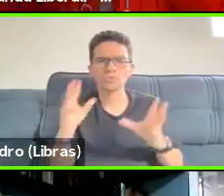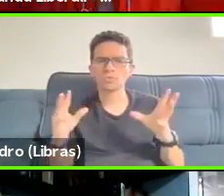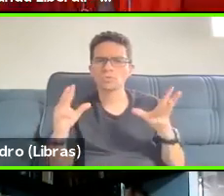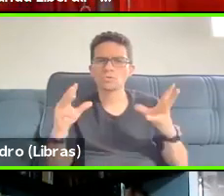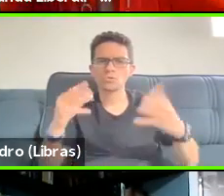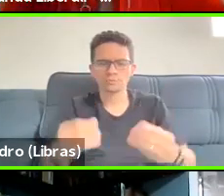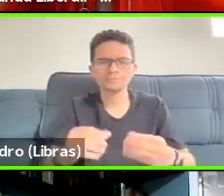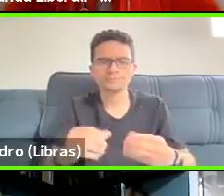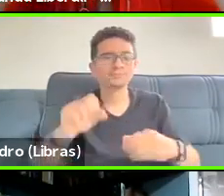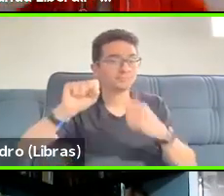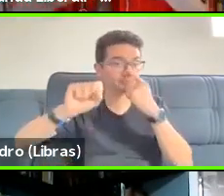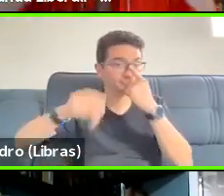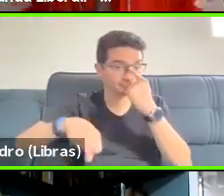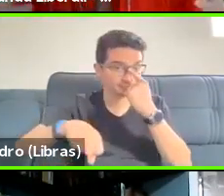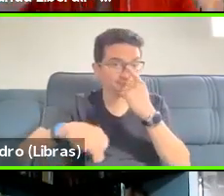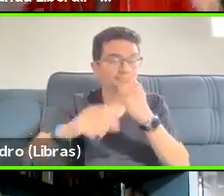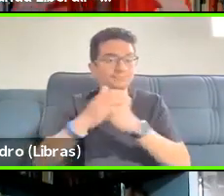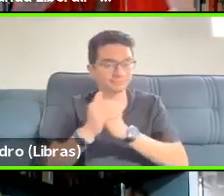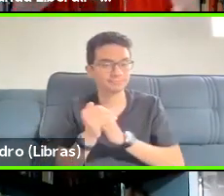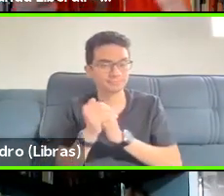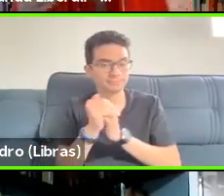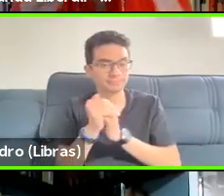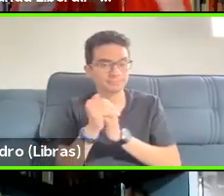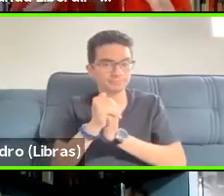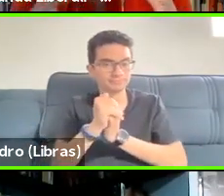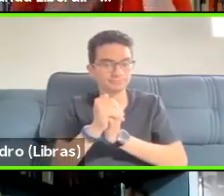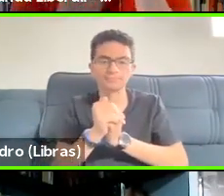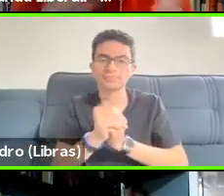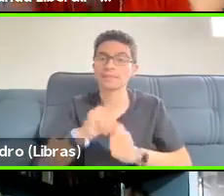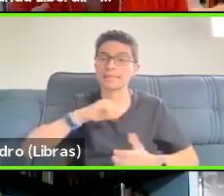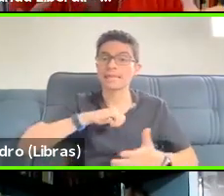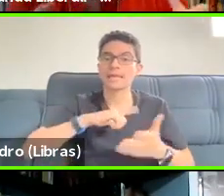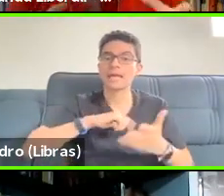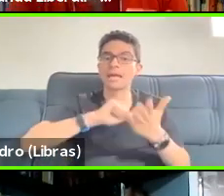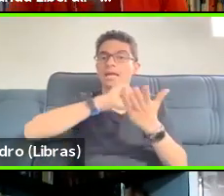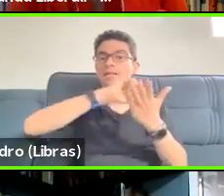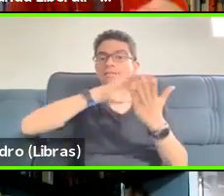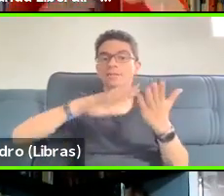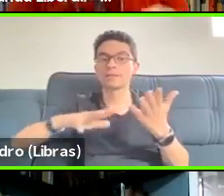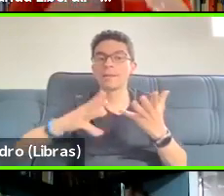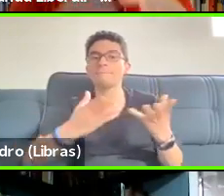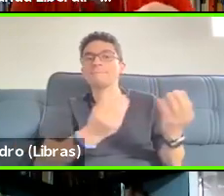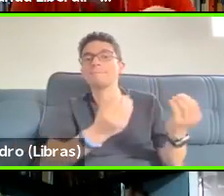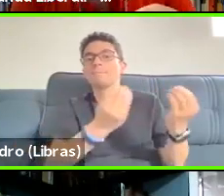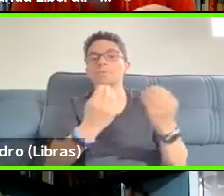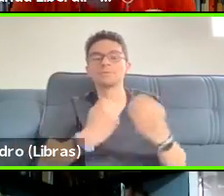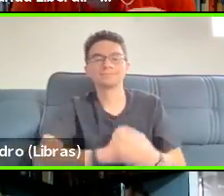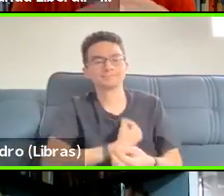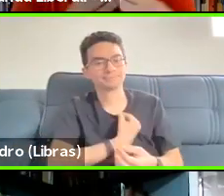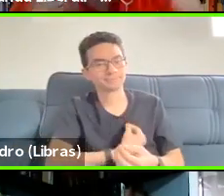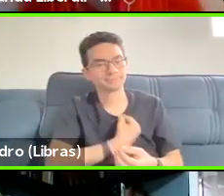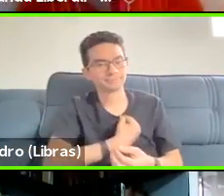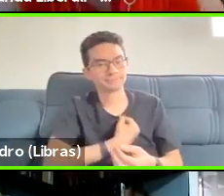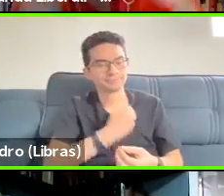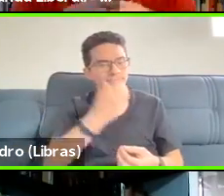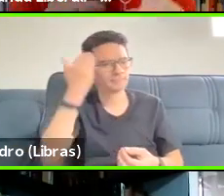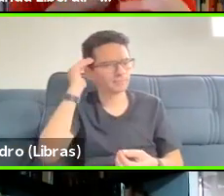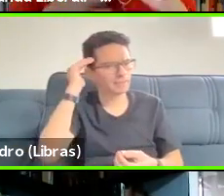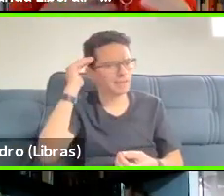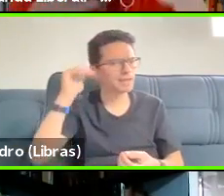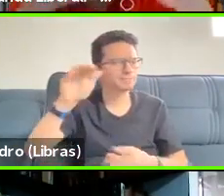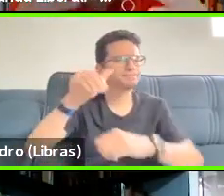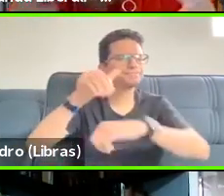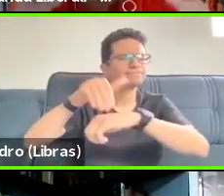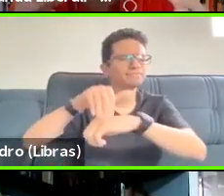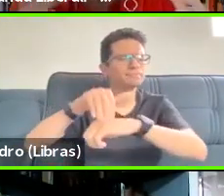activities in life. But when I do my research, and that's my question for you, I select some triangles or